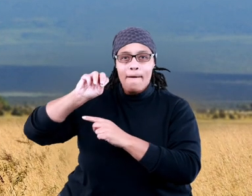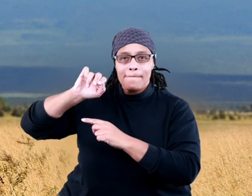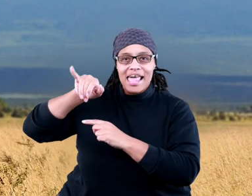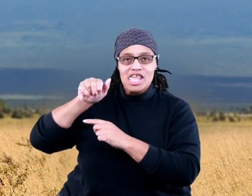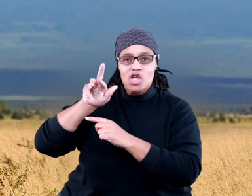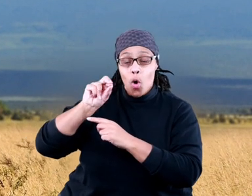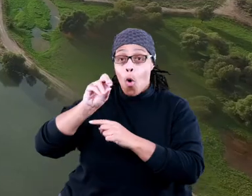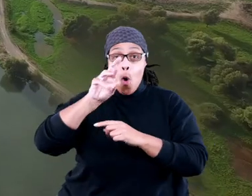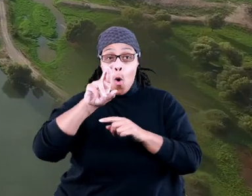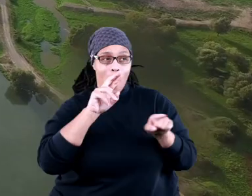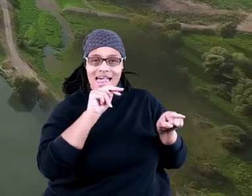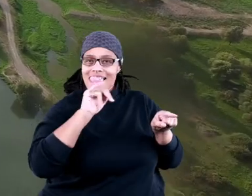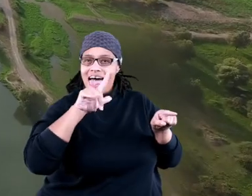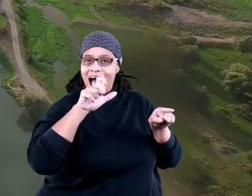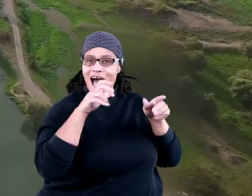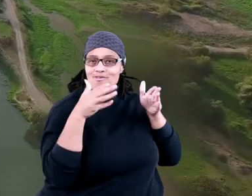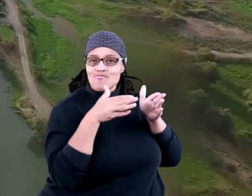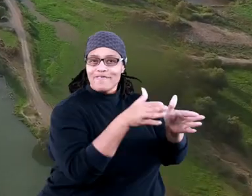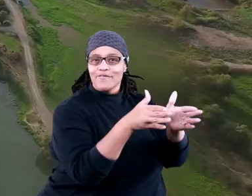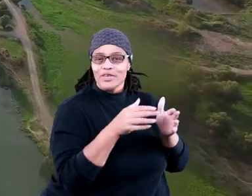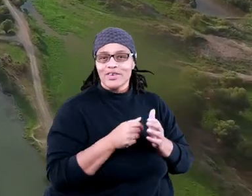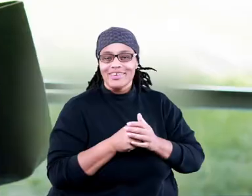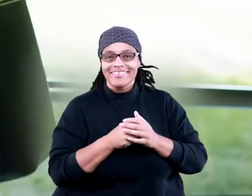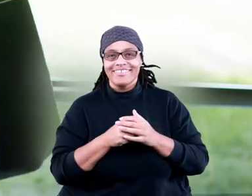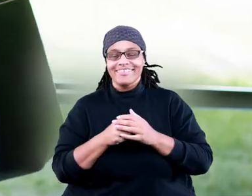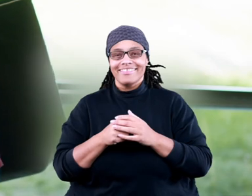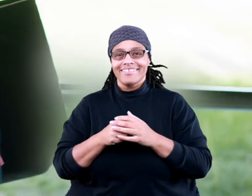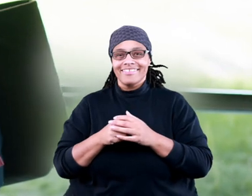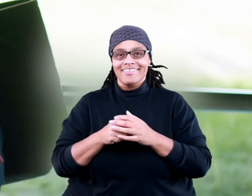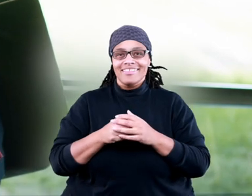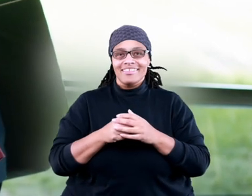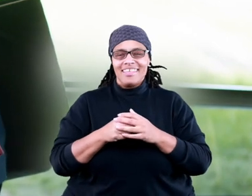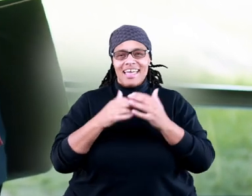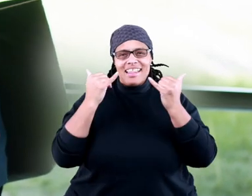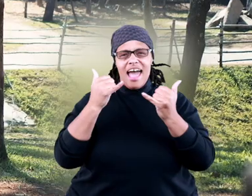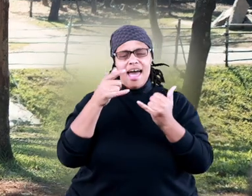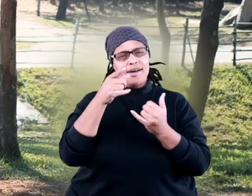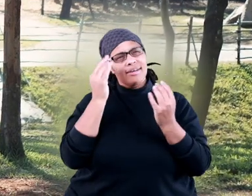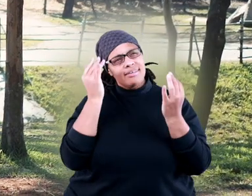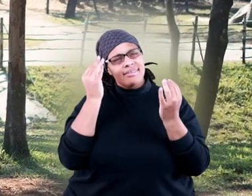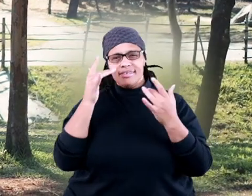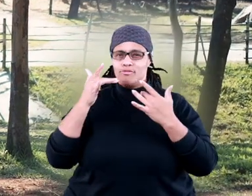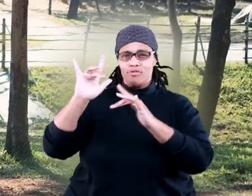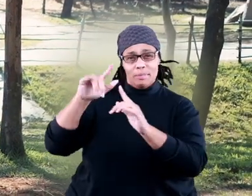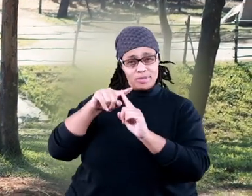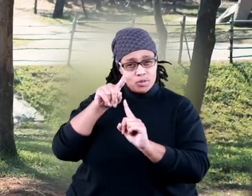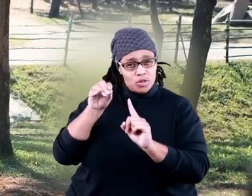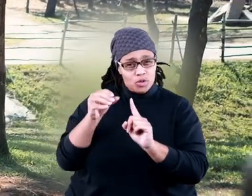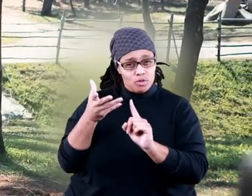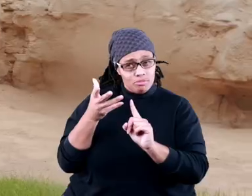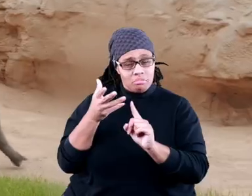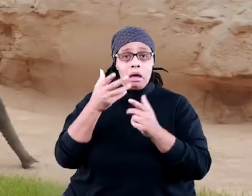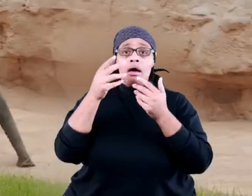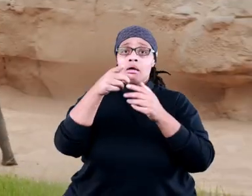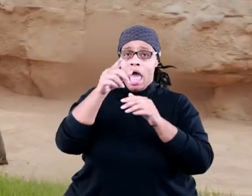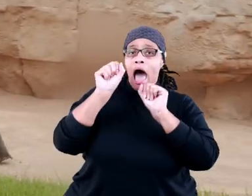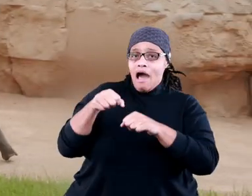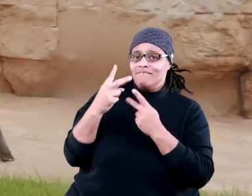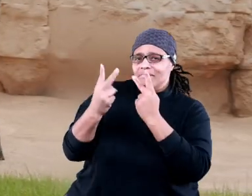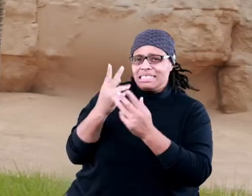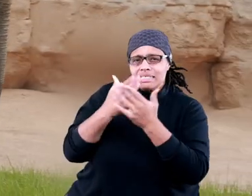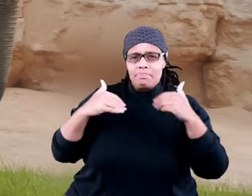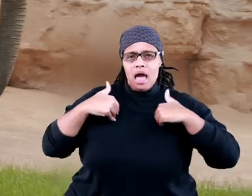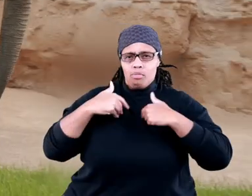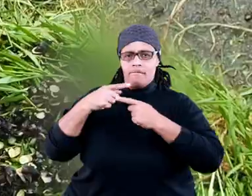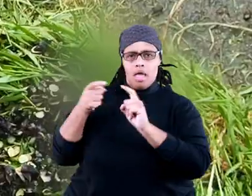Kilimanjaro or the Nile River. If you're taking a trip to the zoo, you can visit some of the animals